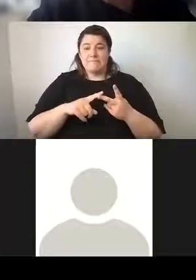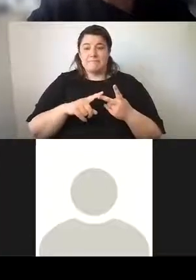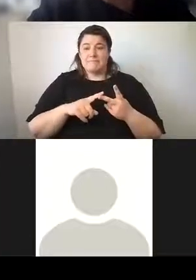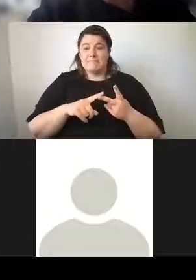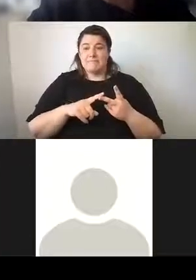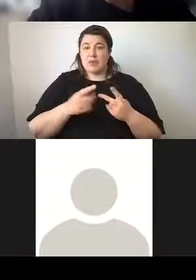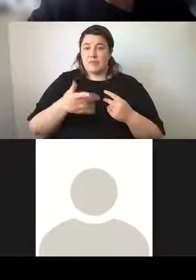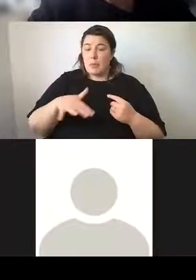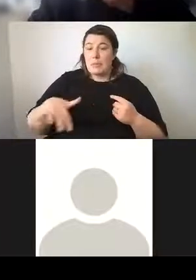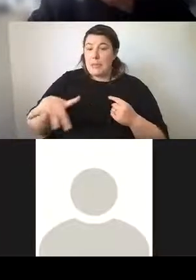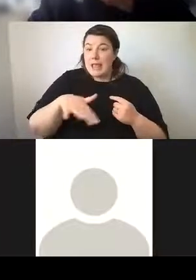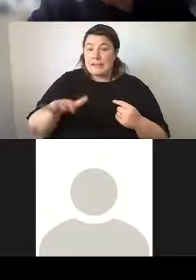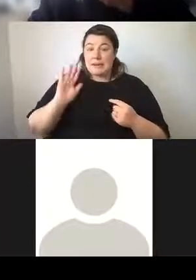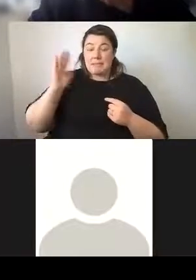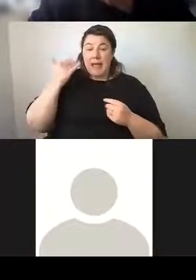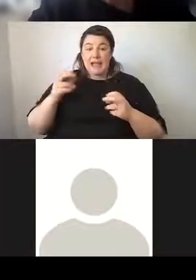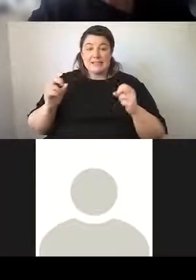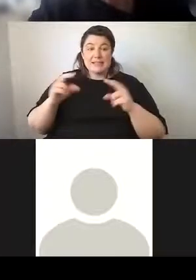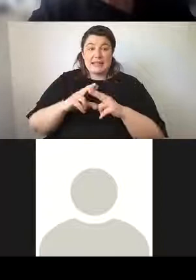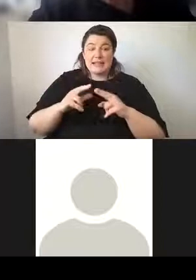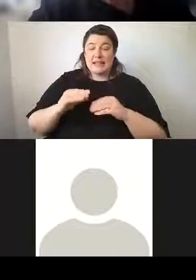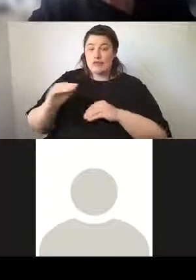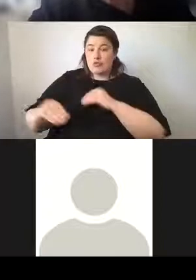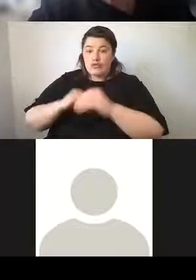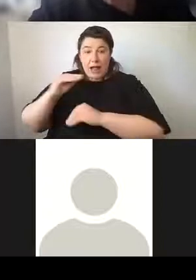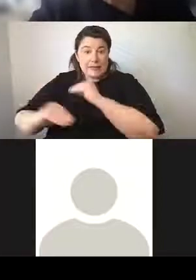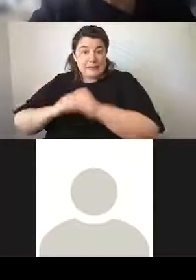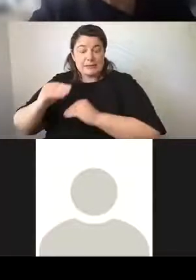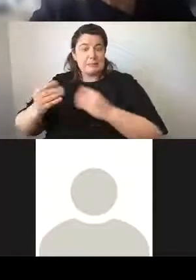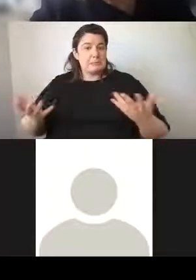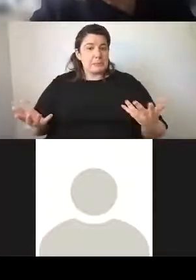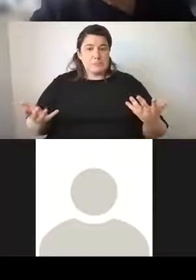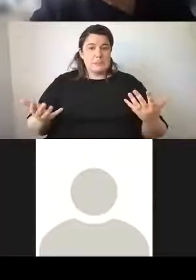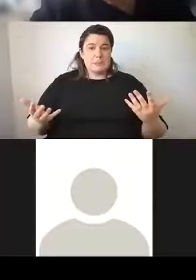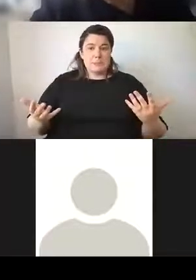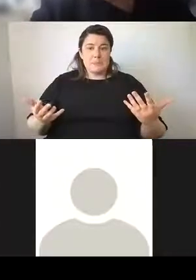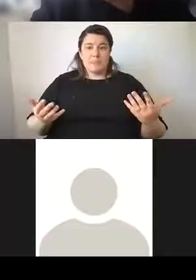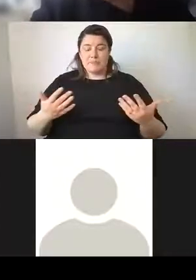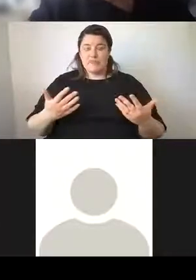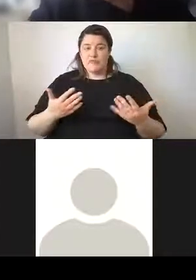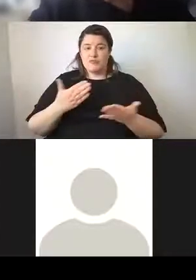Sydney traded significantly.